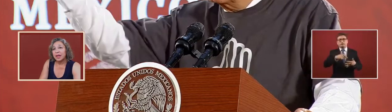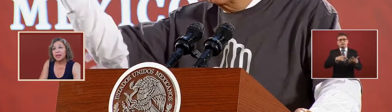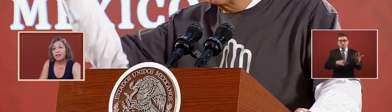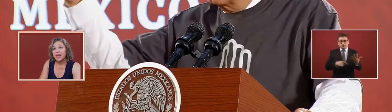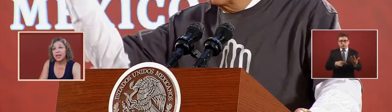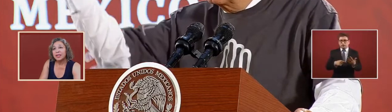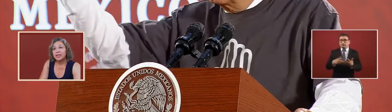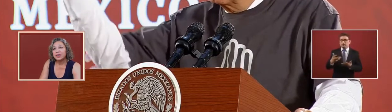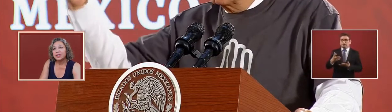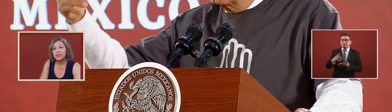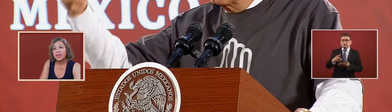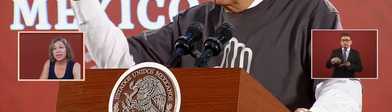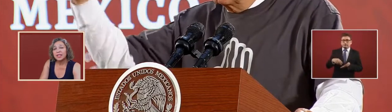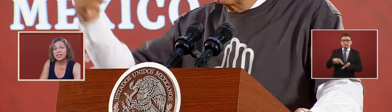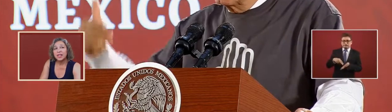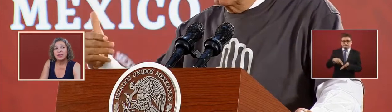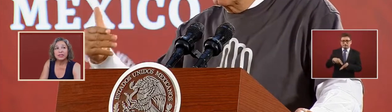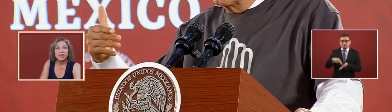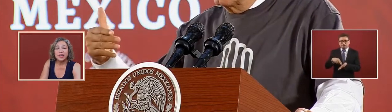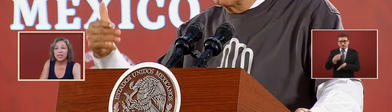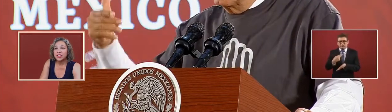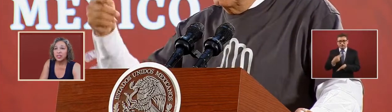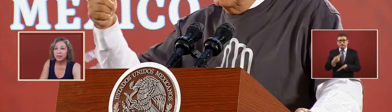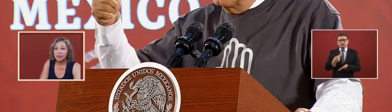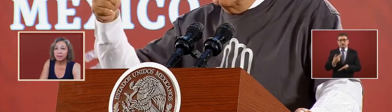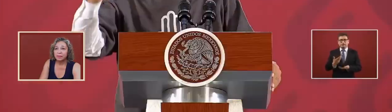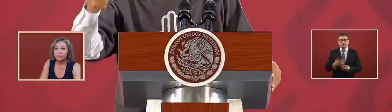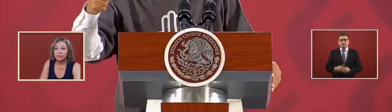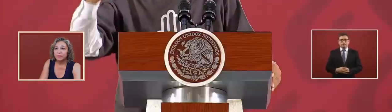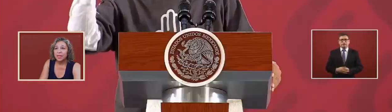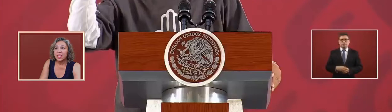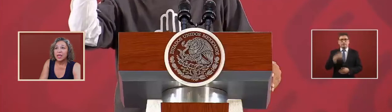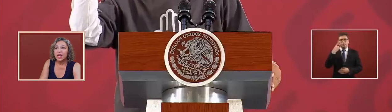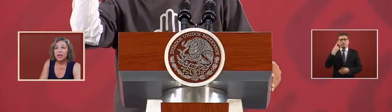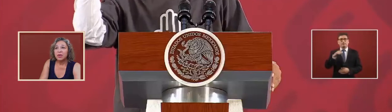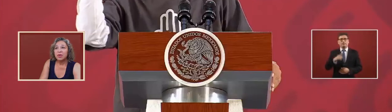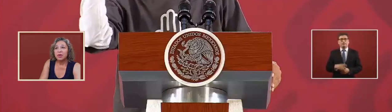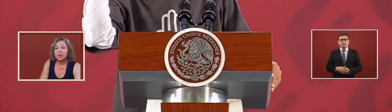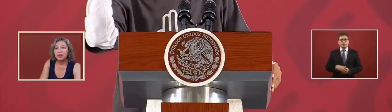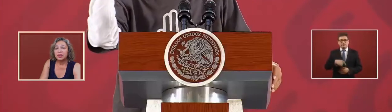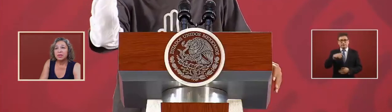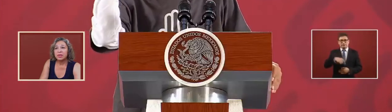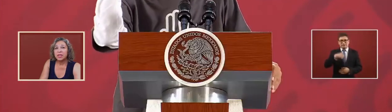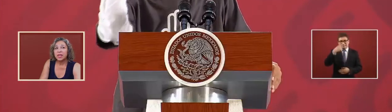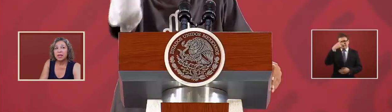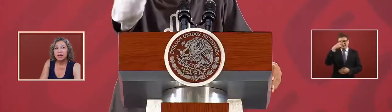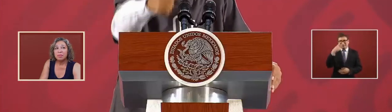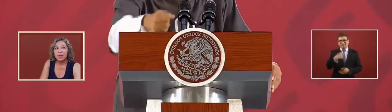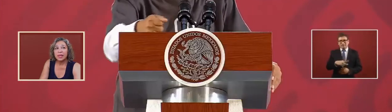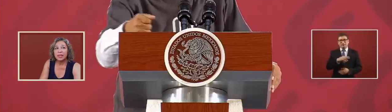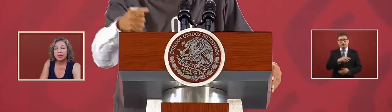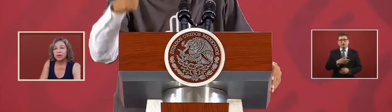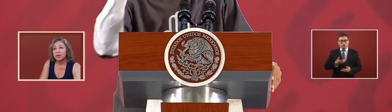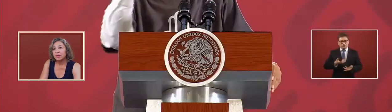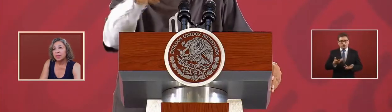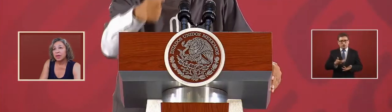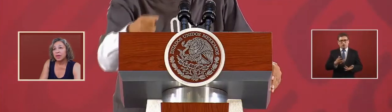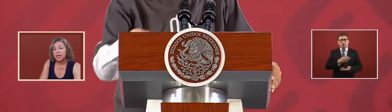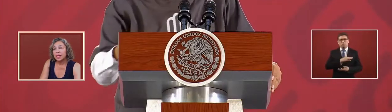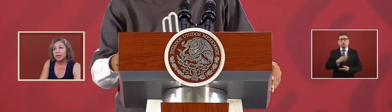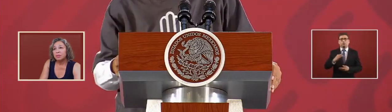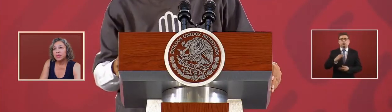and they had to sign these letters of intention in order to get let mexico